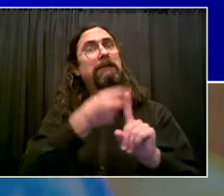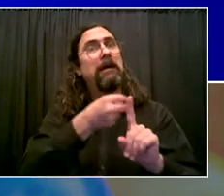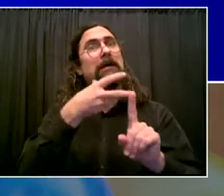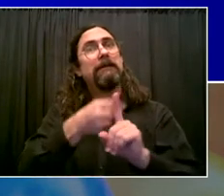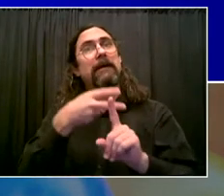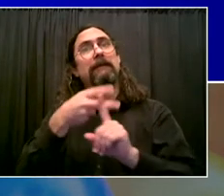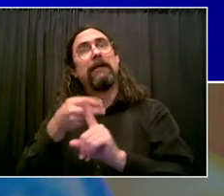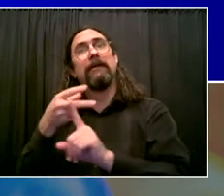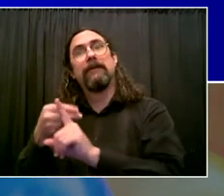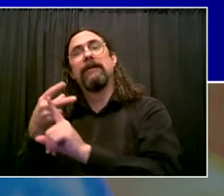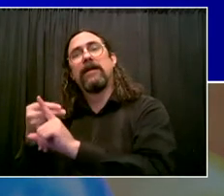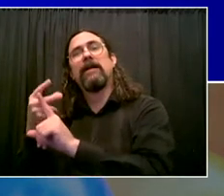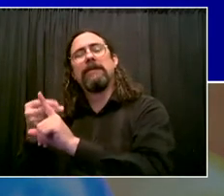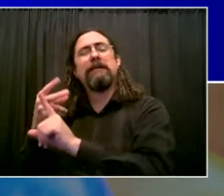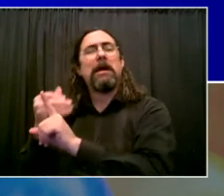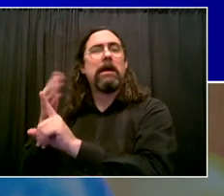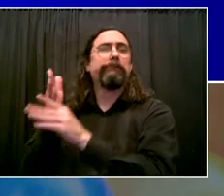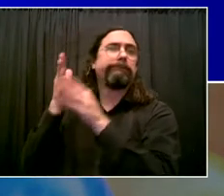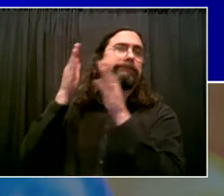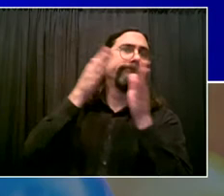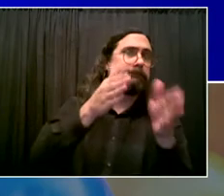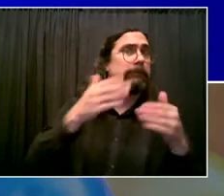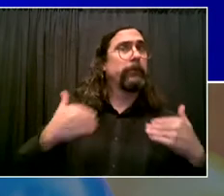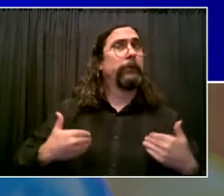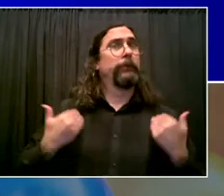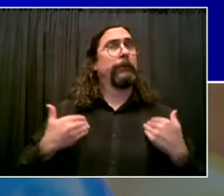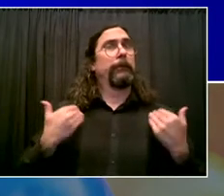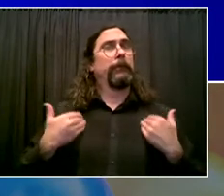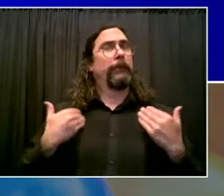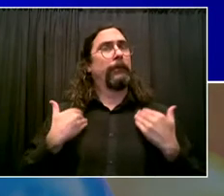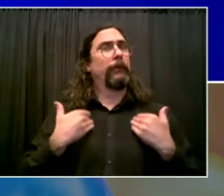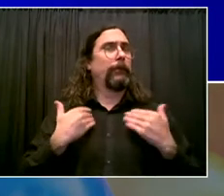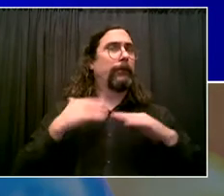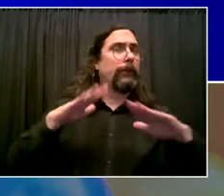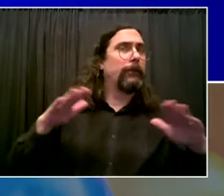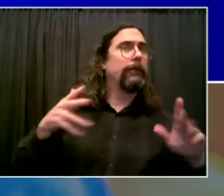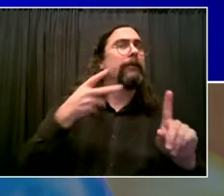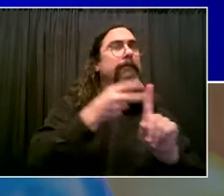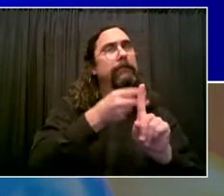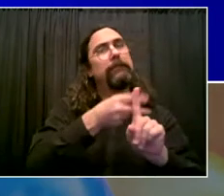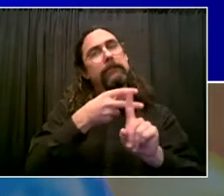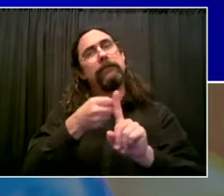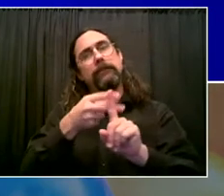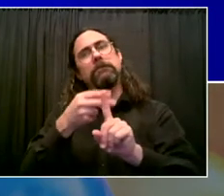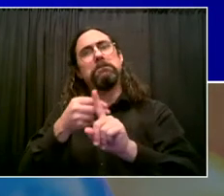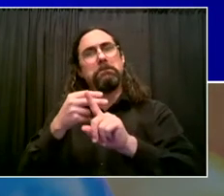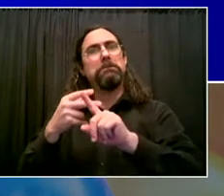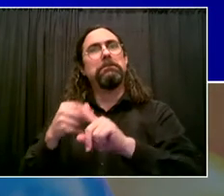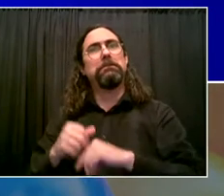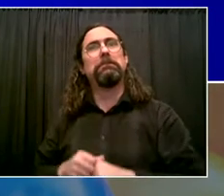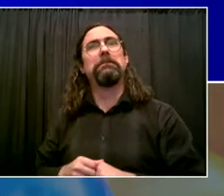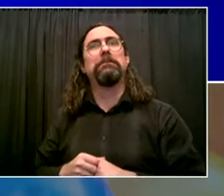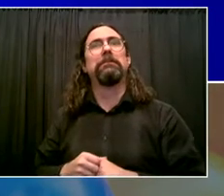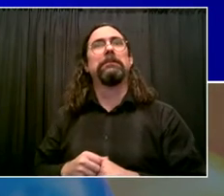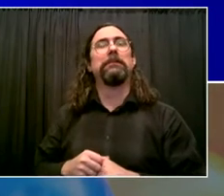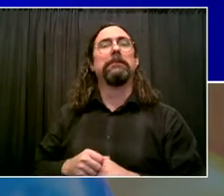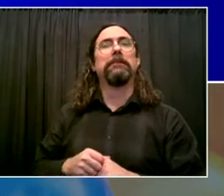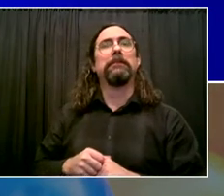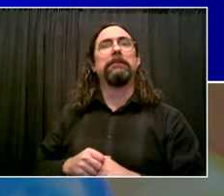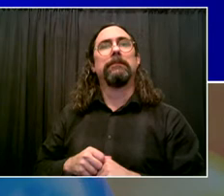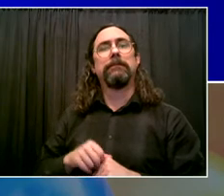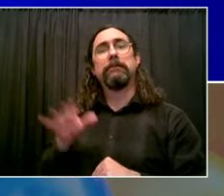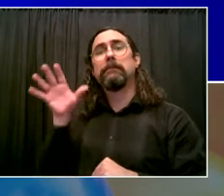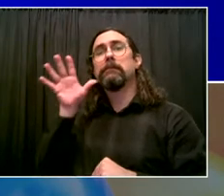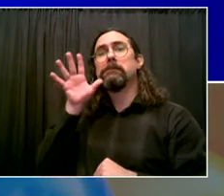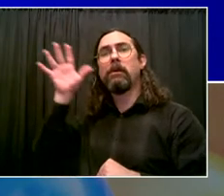communities, reaching young people. Parents more and more want their kids vaccinated. They want this to be a